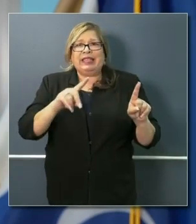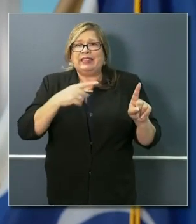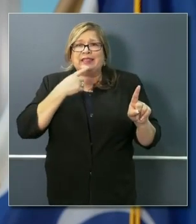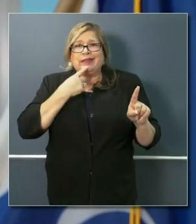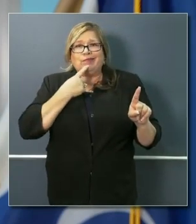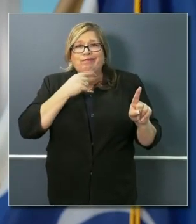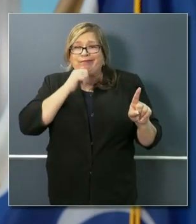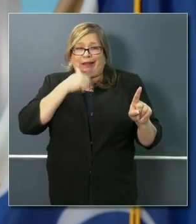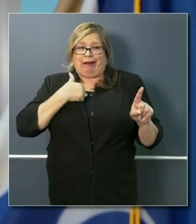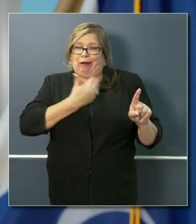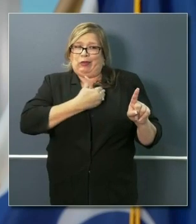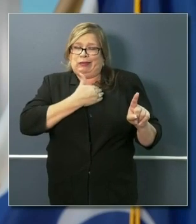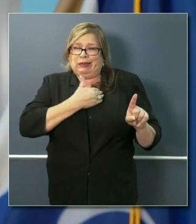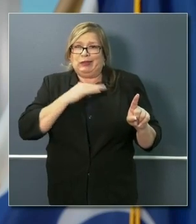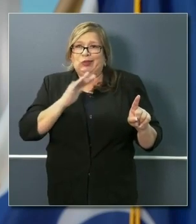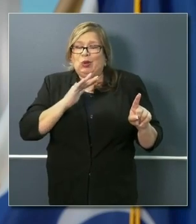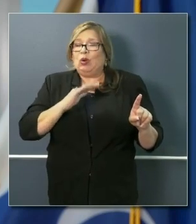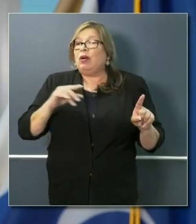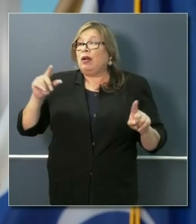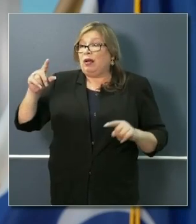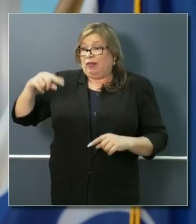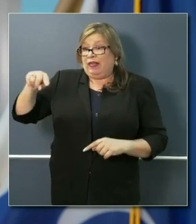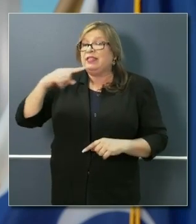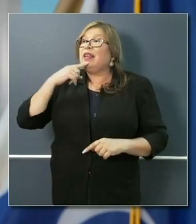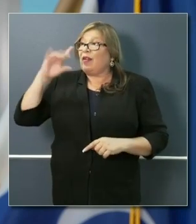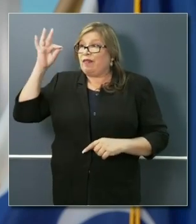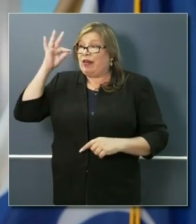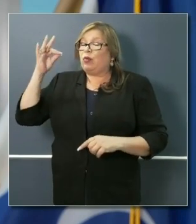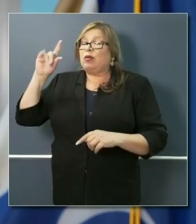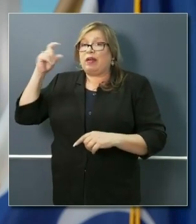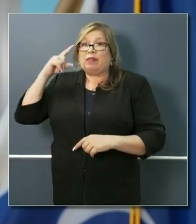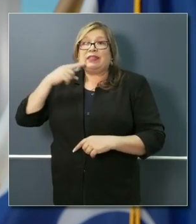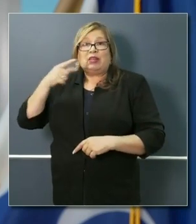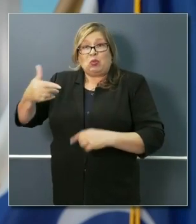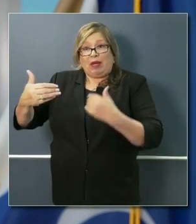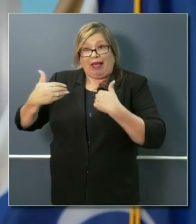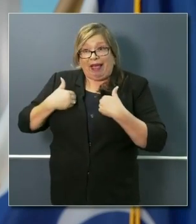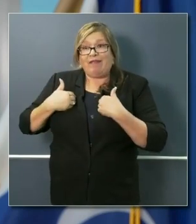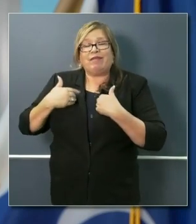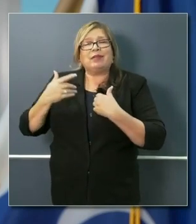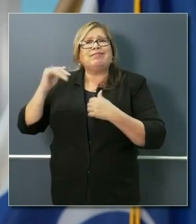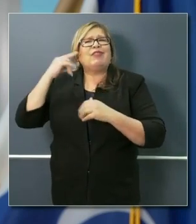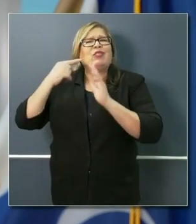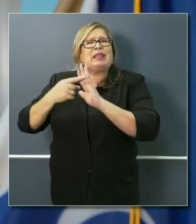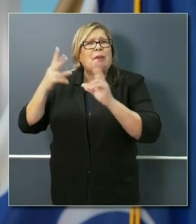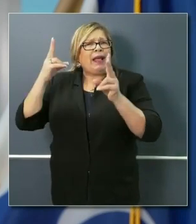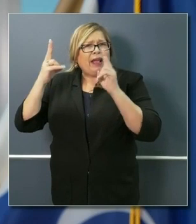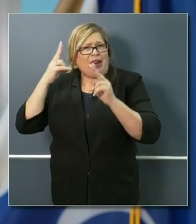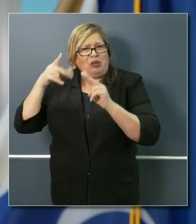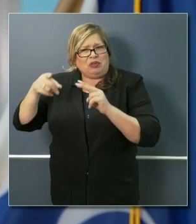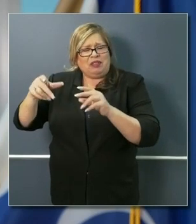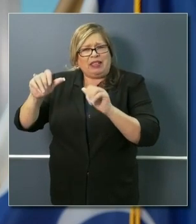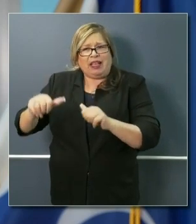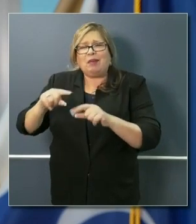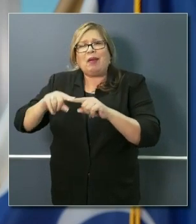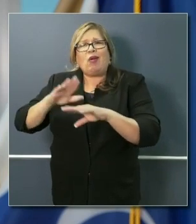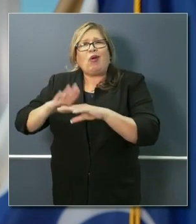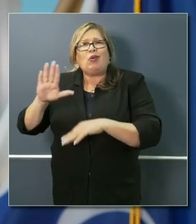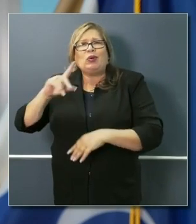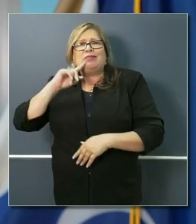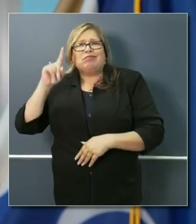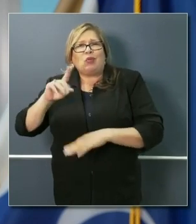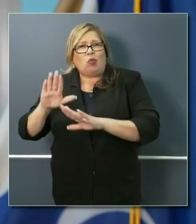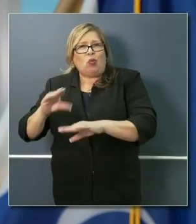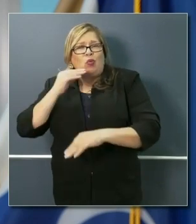covered but have no option of applying. And, for example, someone like a hairdresser, depending on when her stay-at-home orders